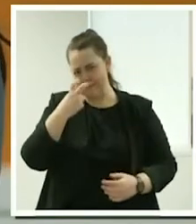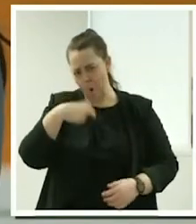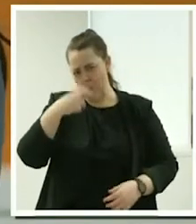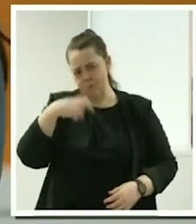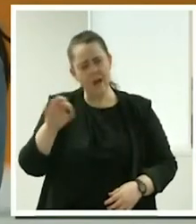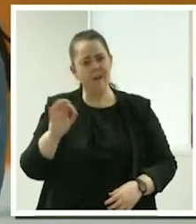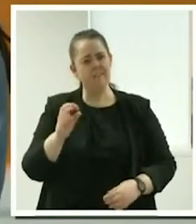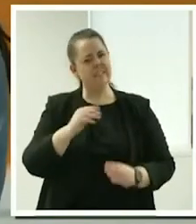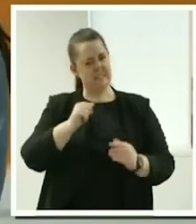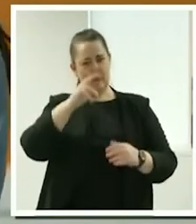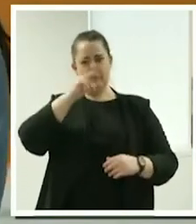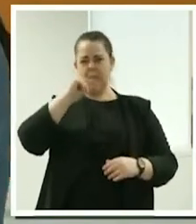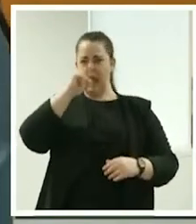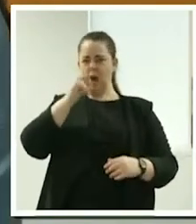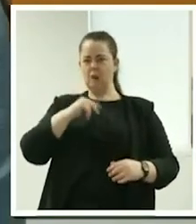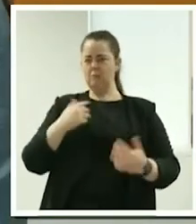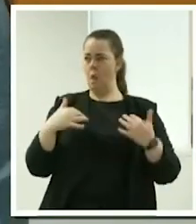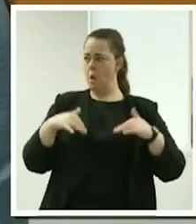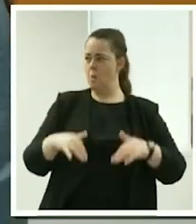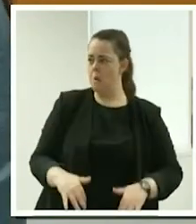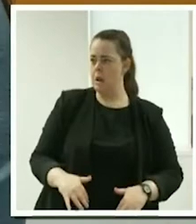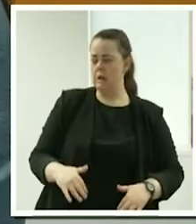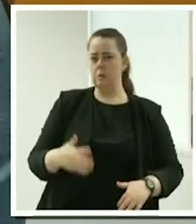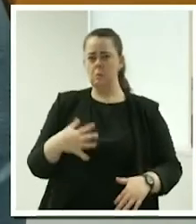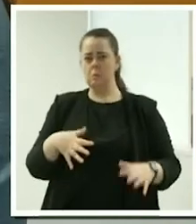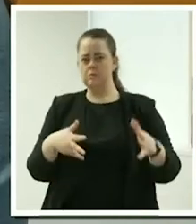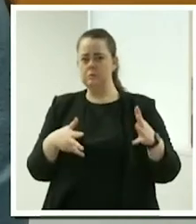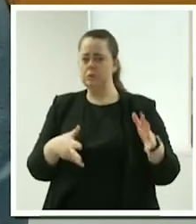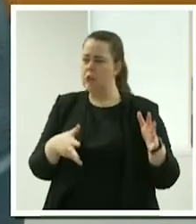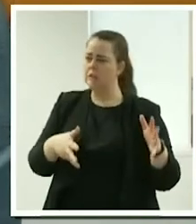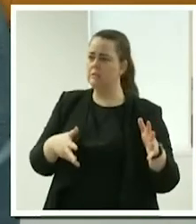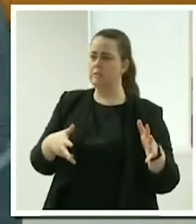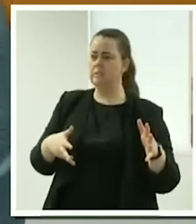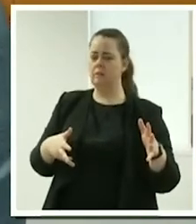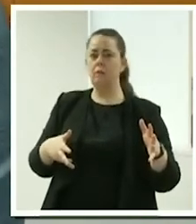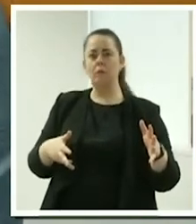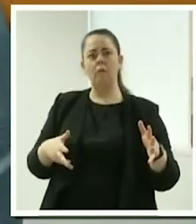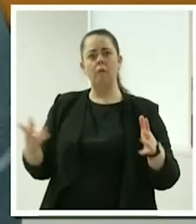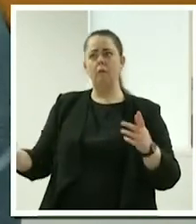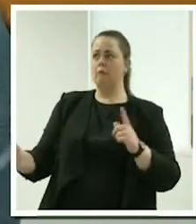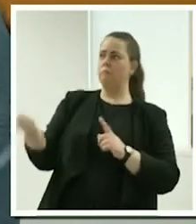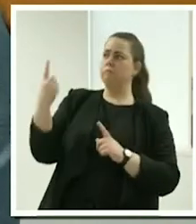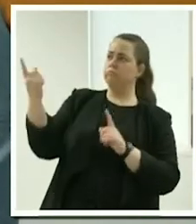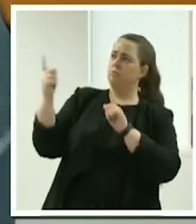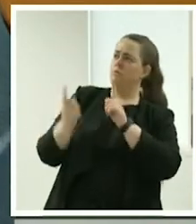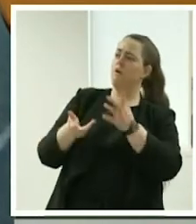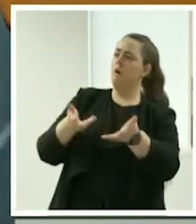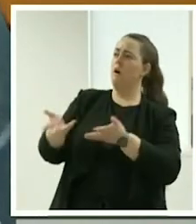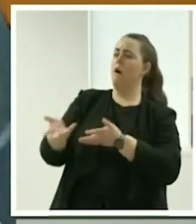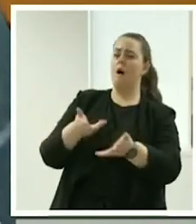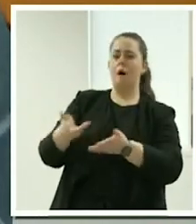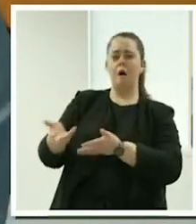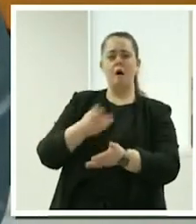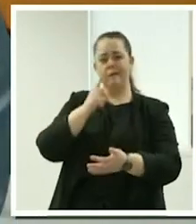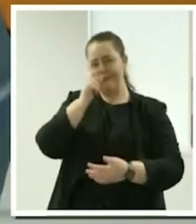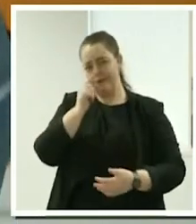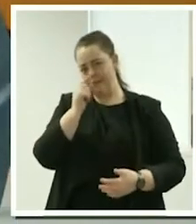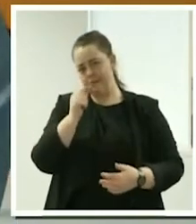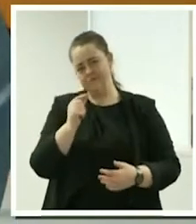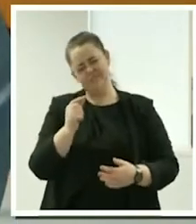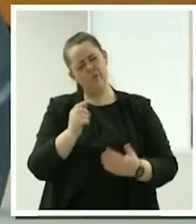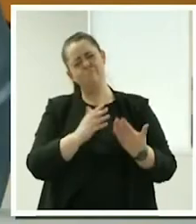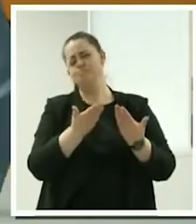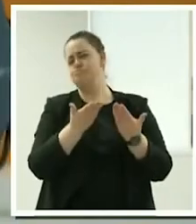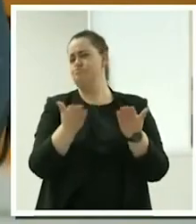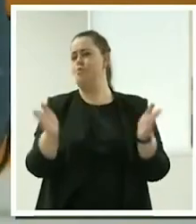um so the the care needs across the community are absolutely broad so looking at Mabel just don't